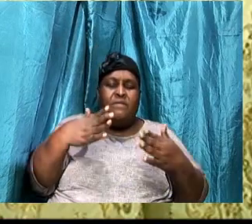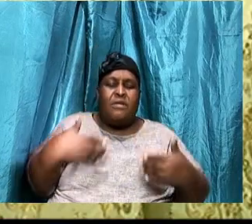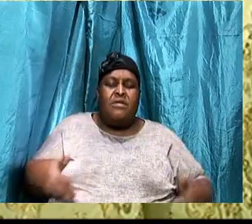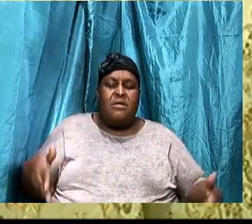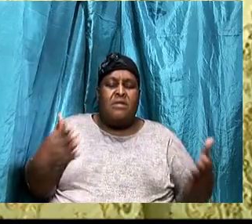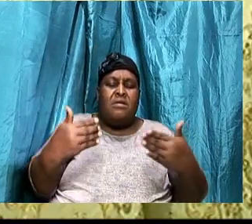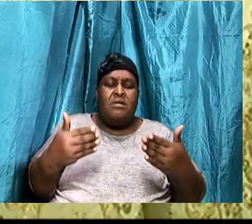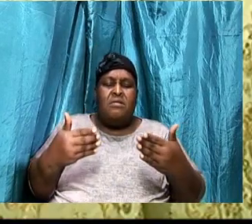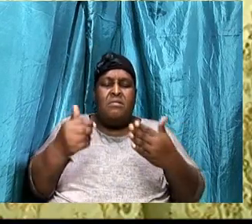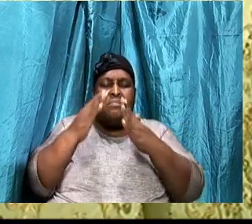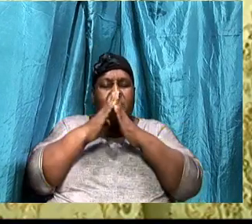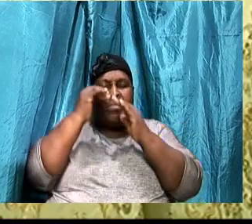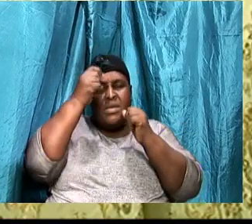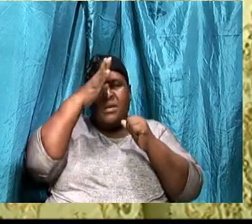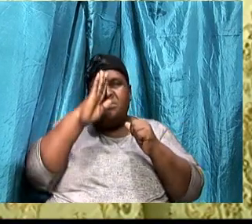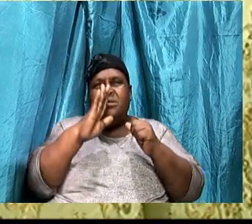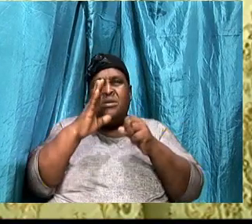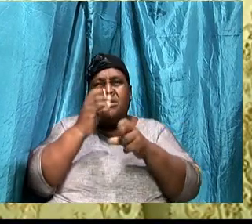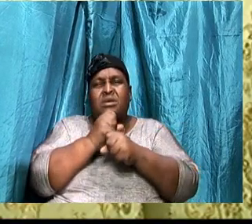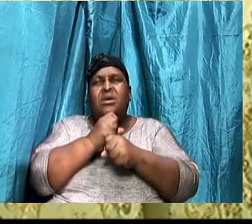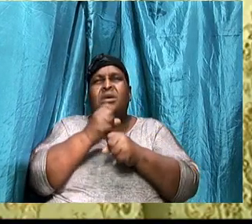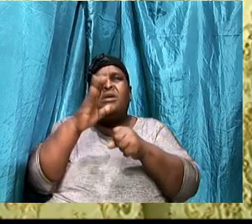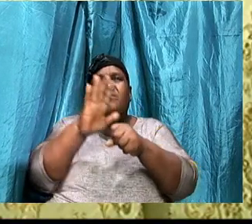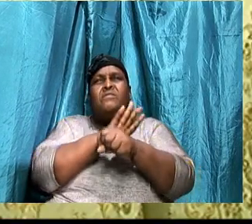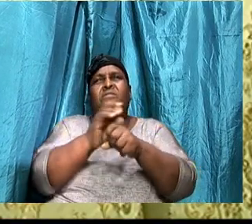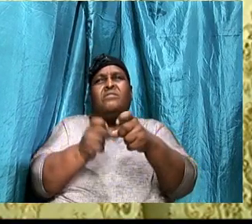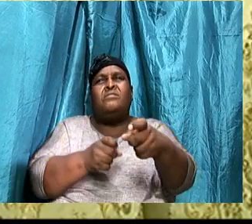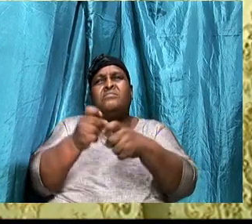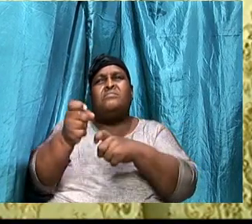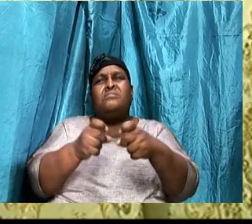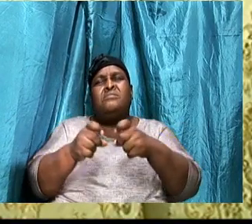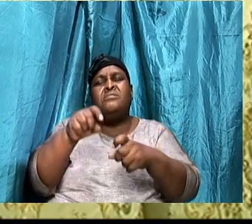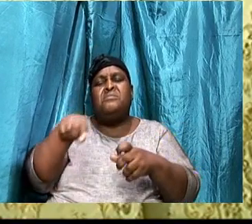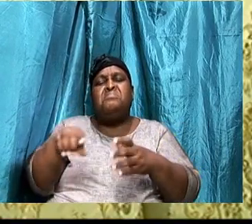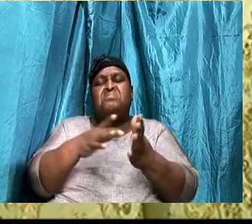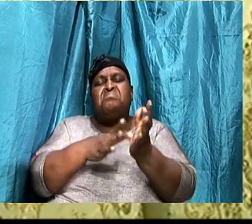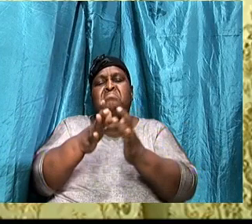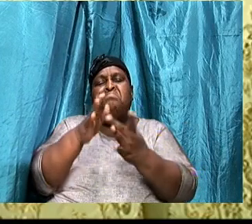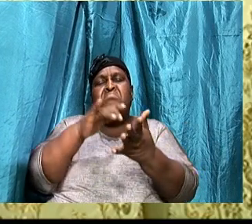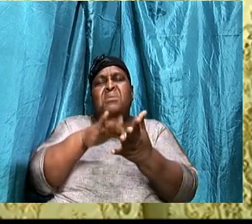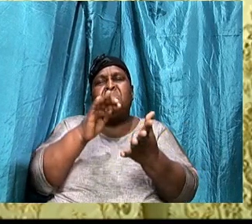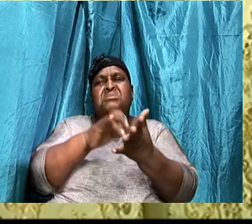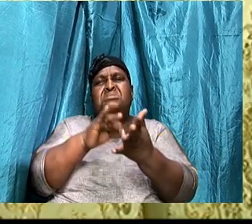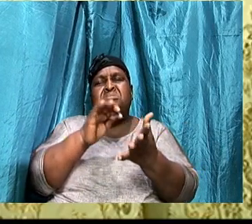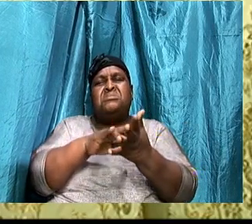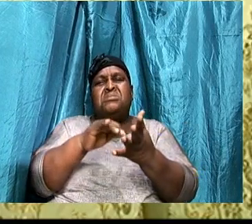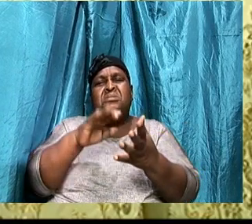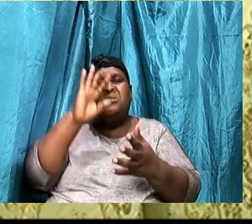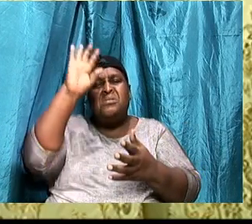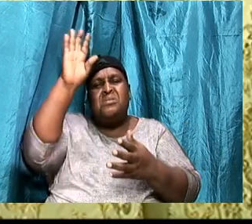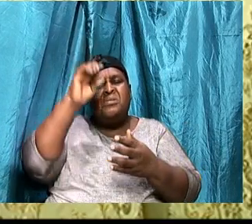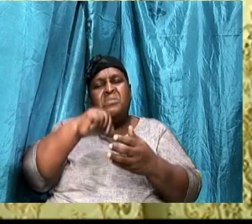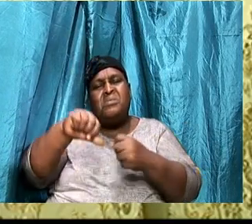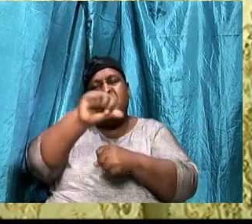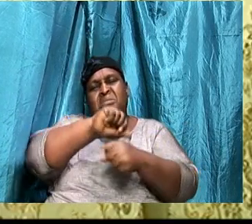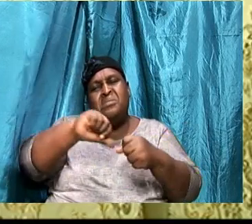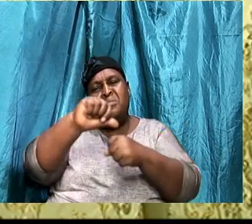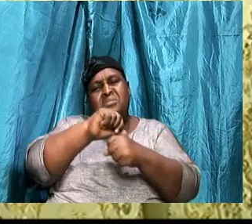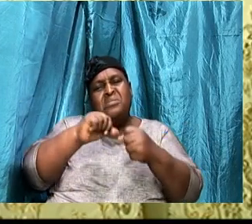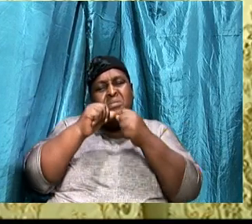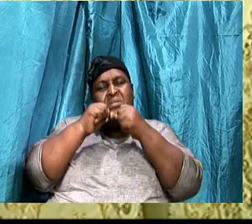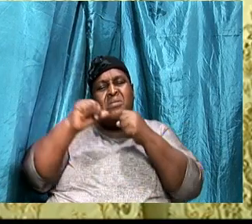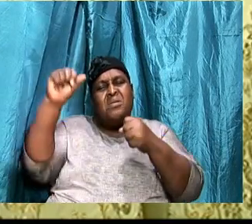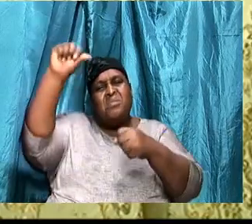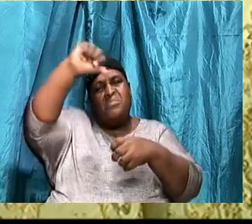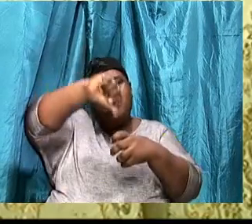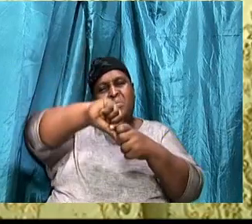We ask God that you will take full charge of this Bible study. We ask God that your anointing will pour down upon this vessel.